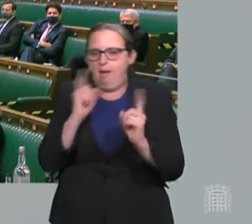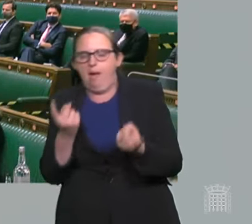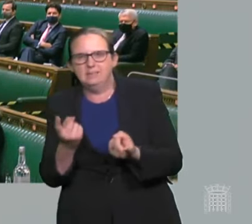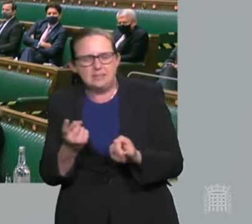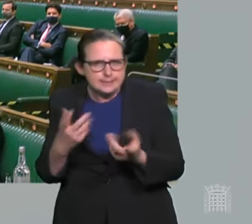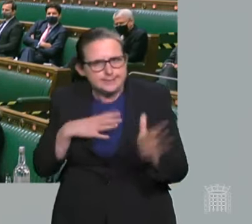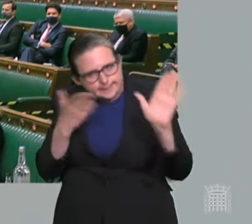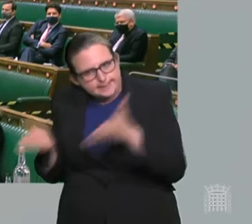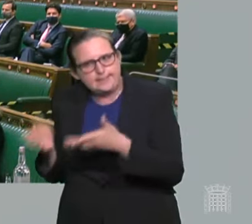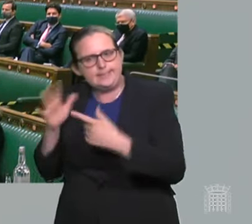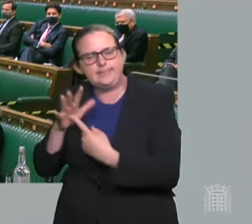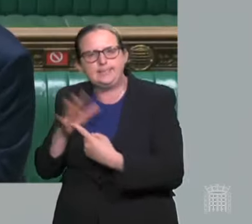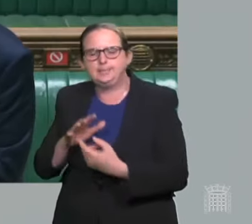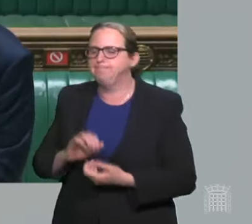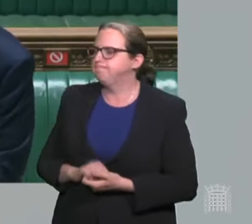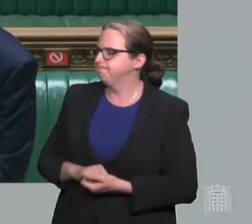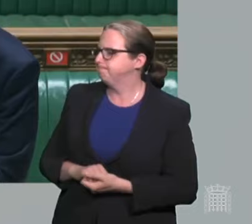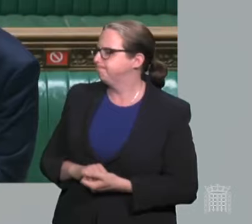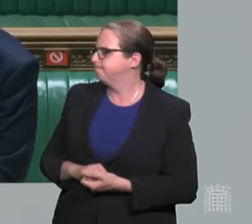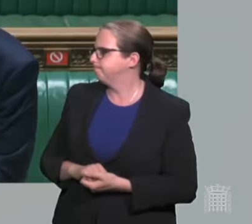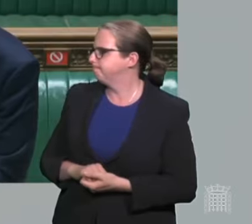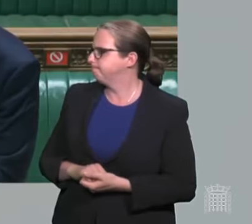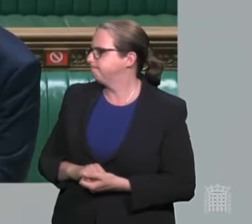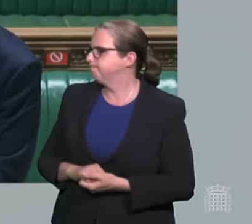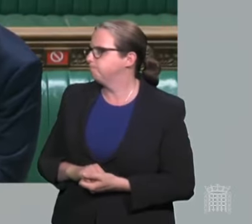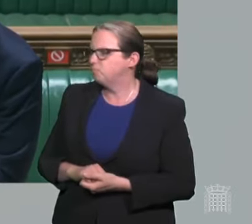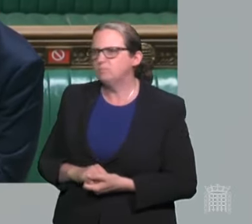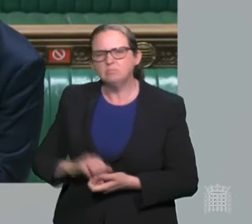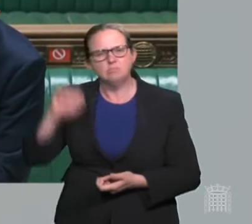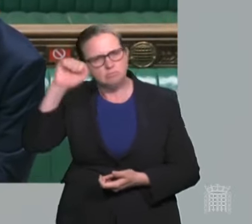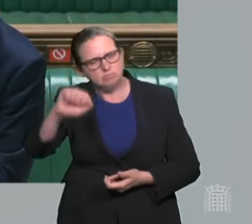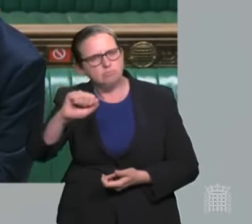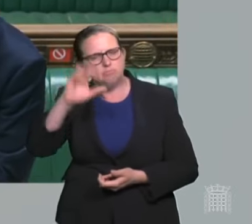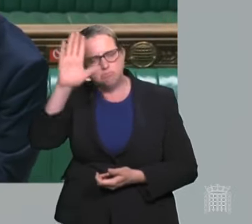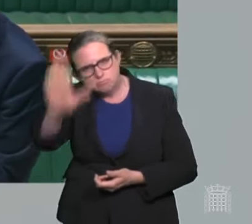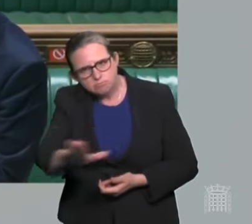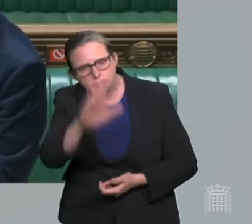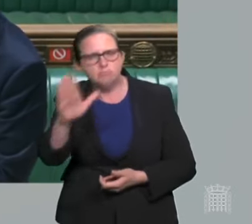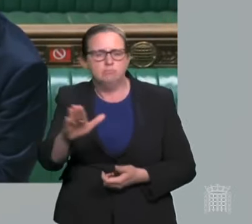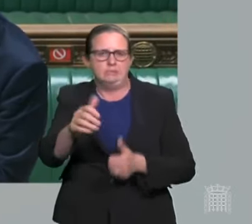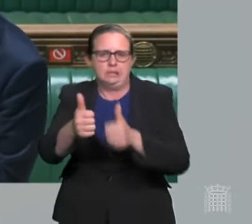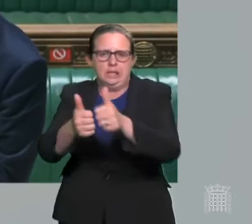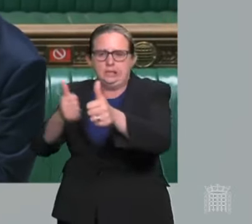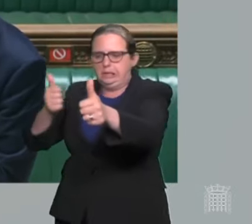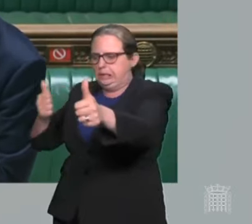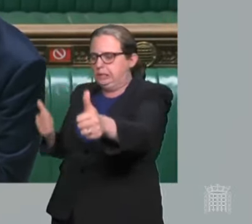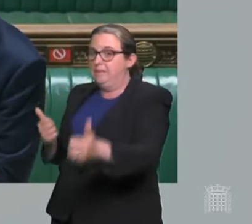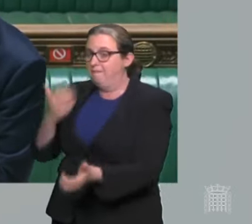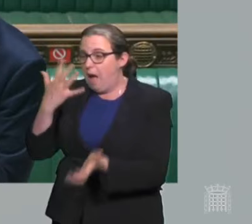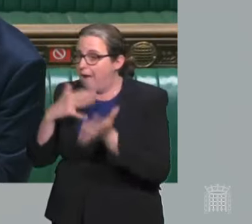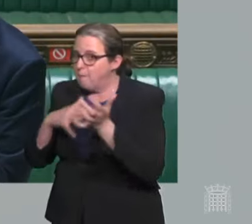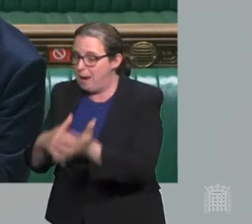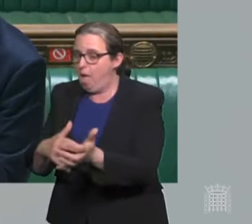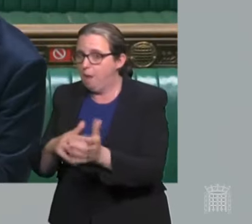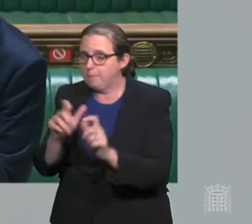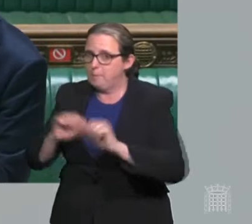Yes, Madam Deputy Speaker, I can give my Honourable Friend that assurance, and the backlog already at five million, and as I've said today,